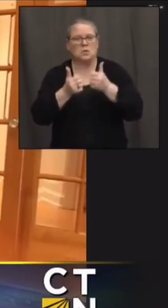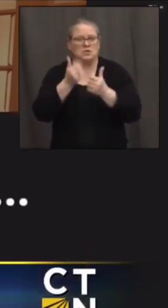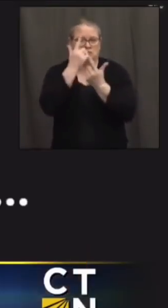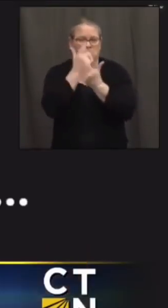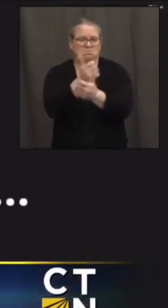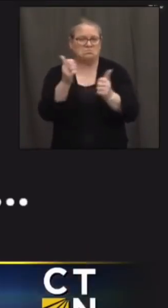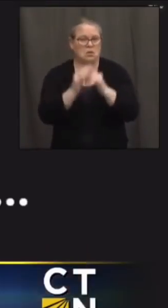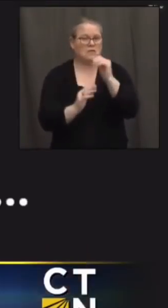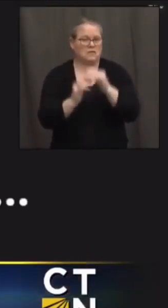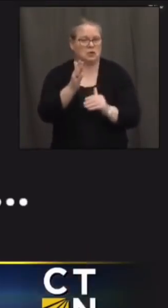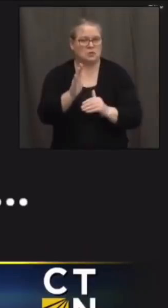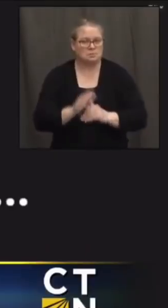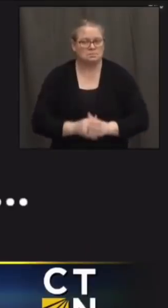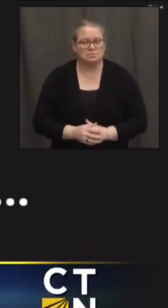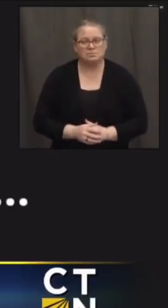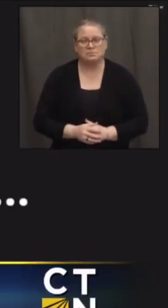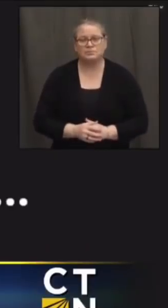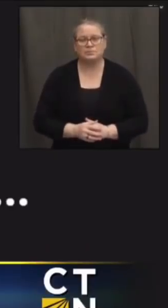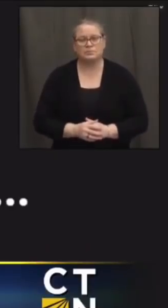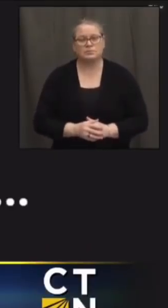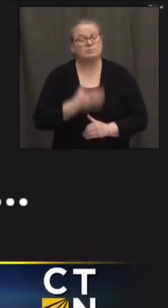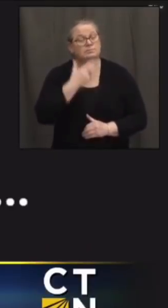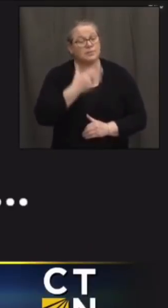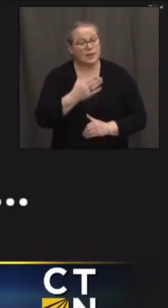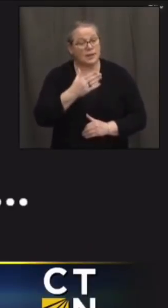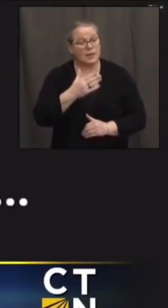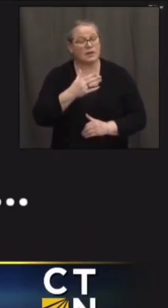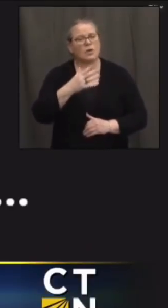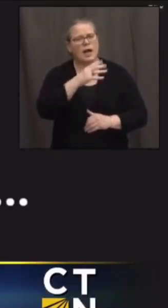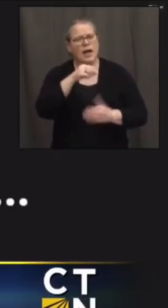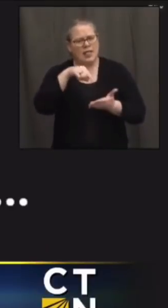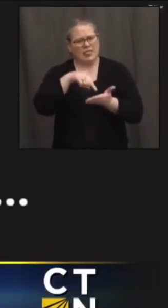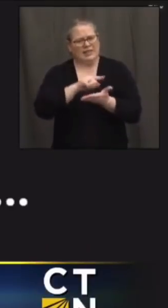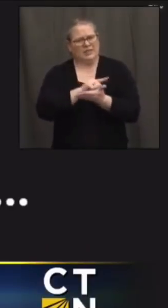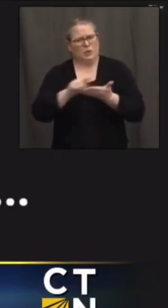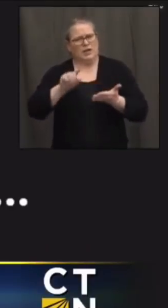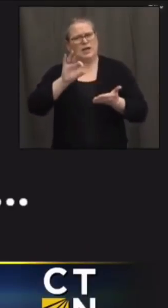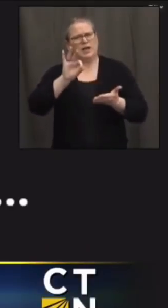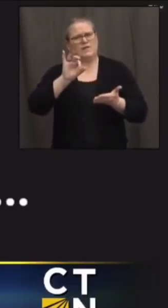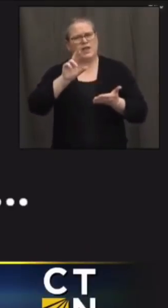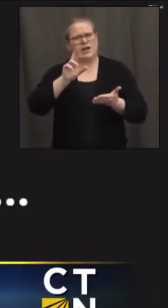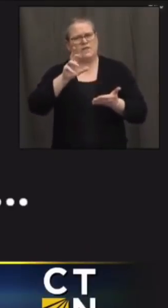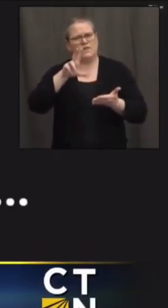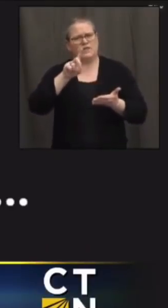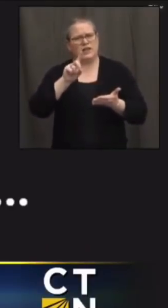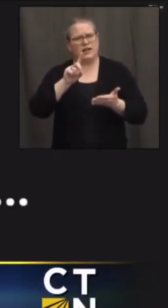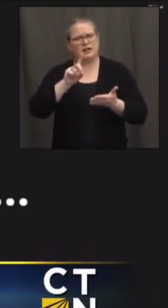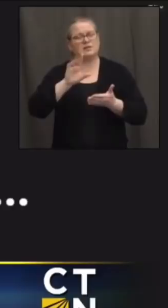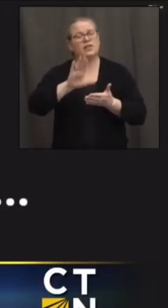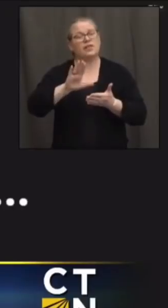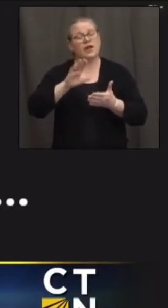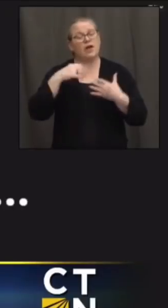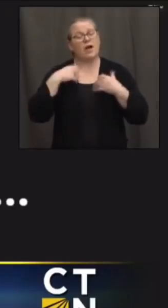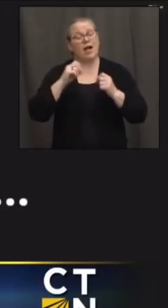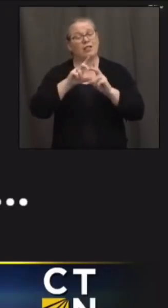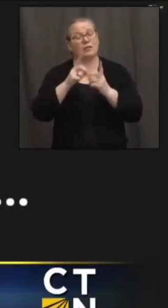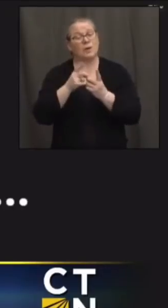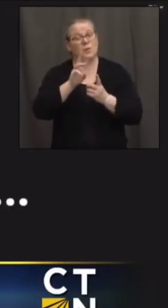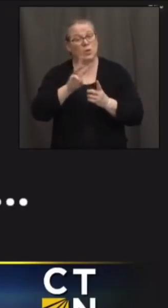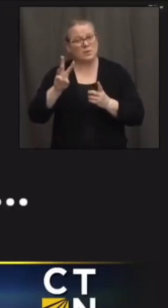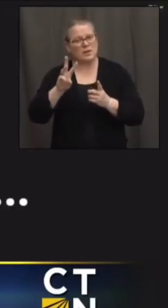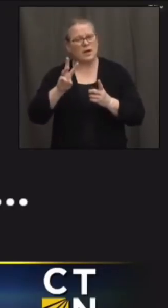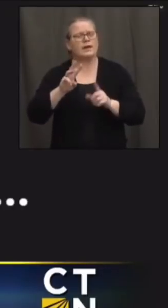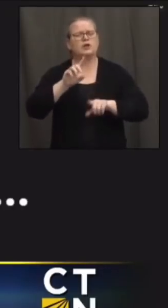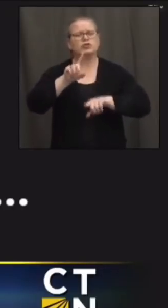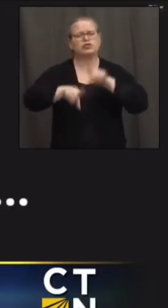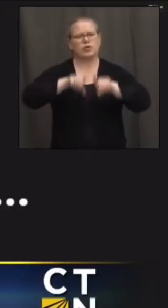thanks and then um i know earlier this week fairfield put a survey up um on its health department website um how did that